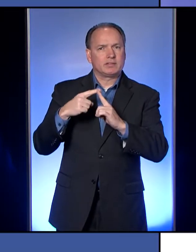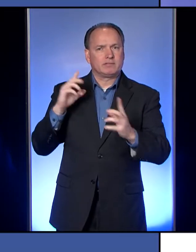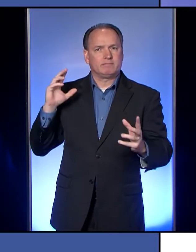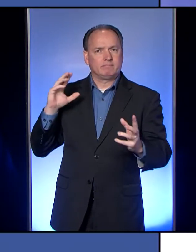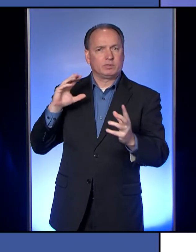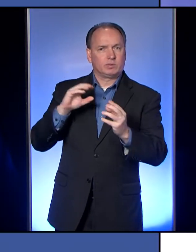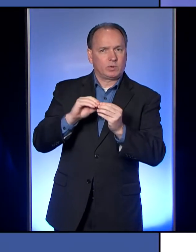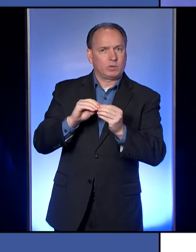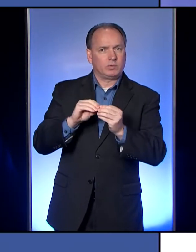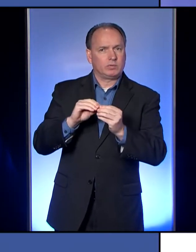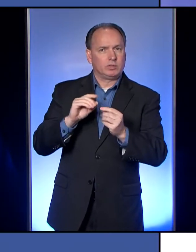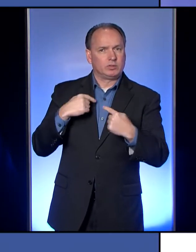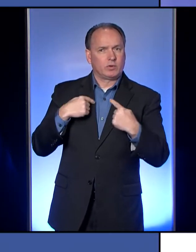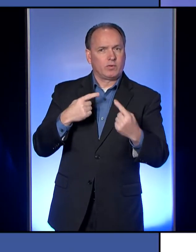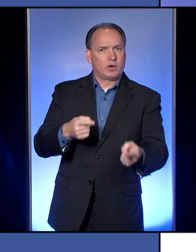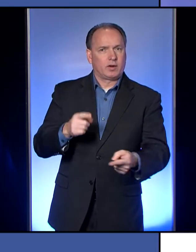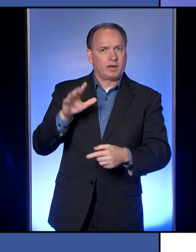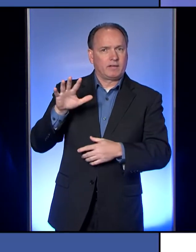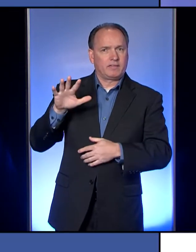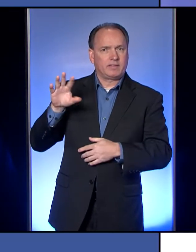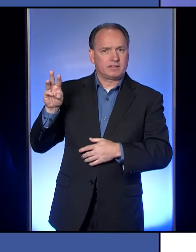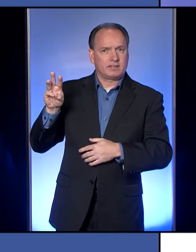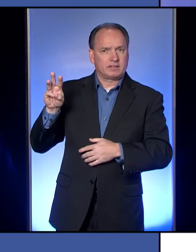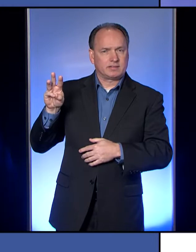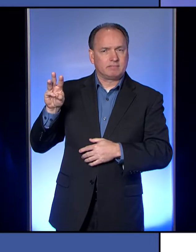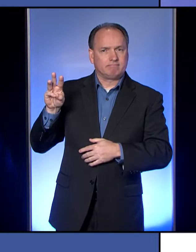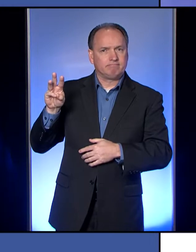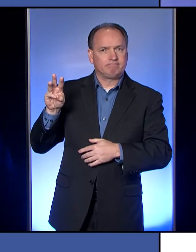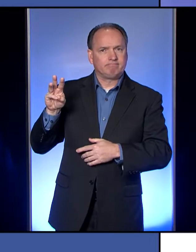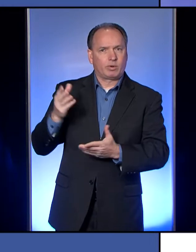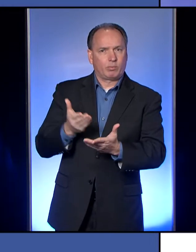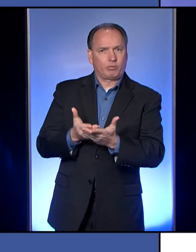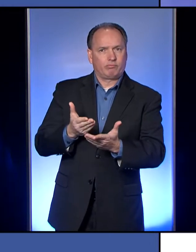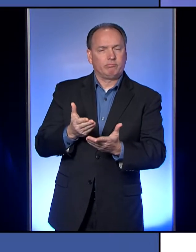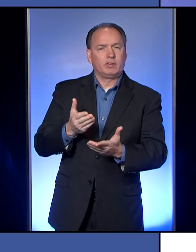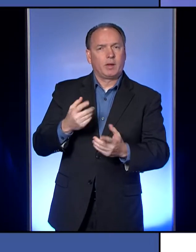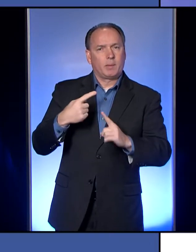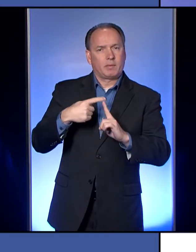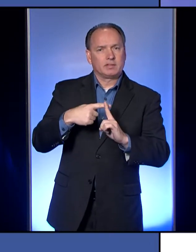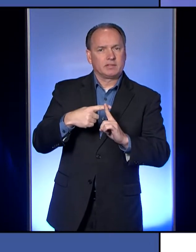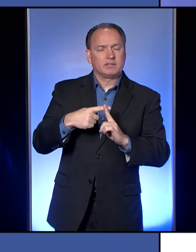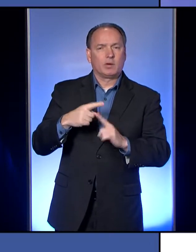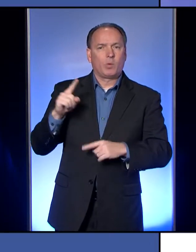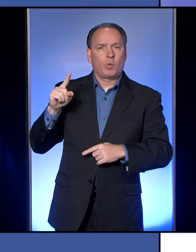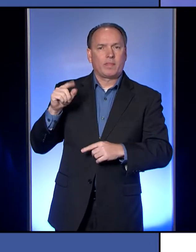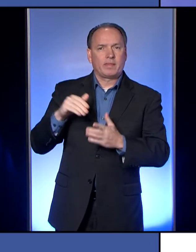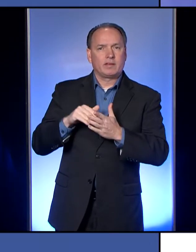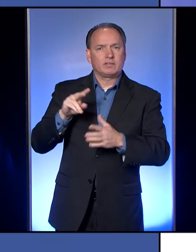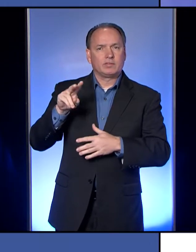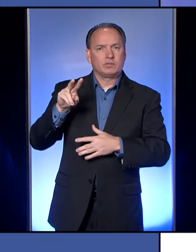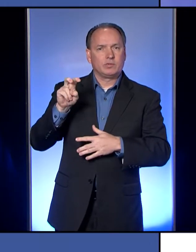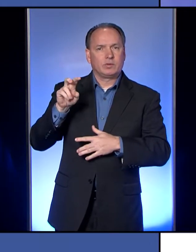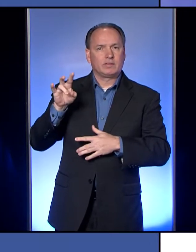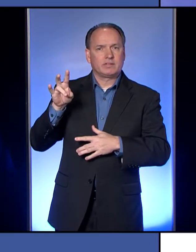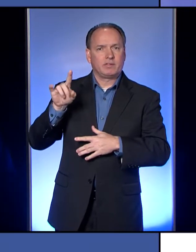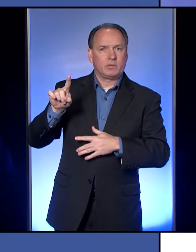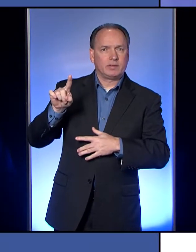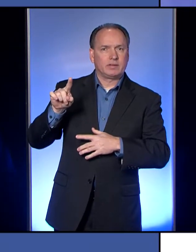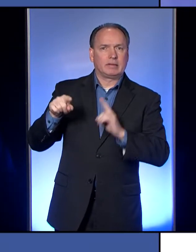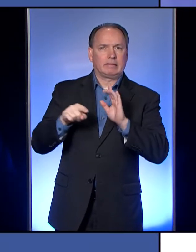total of 56 confirmed positives, 1,271 negatives.